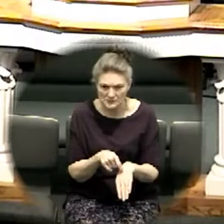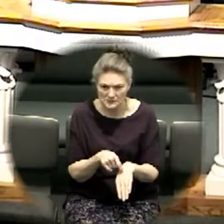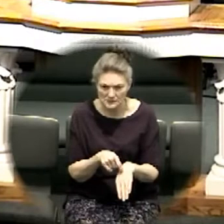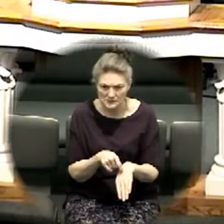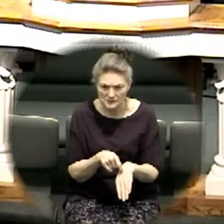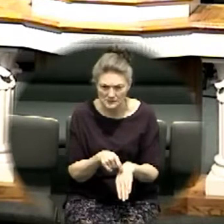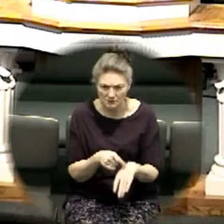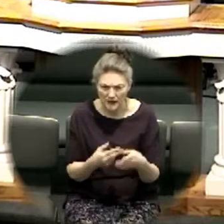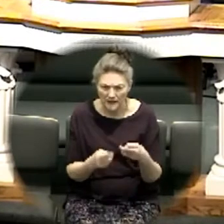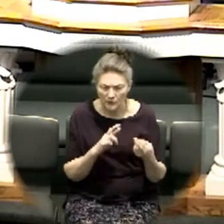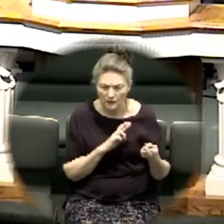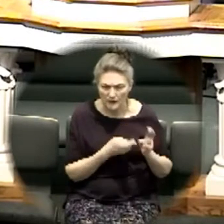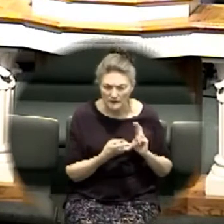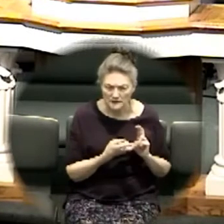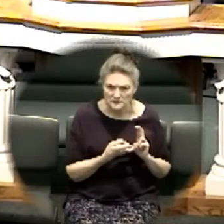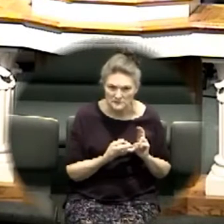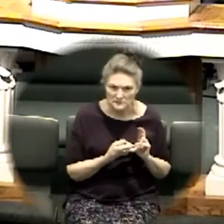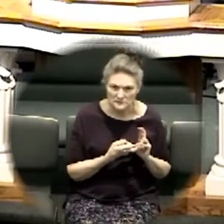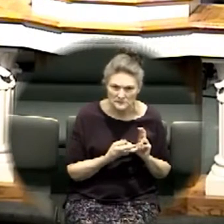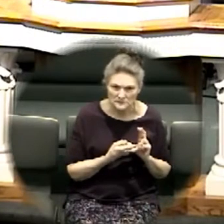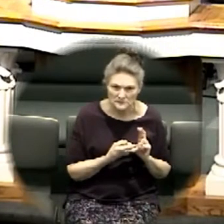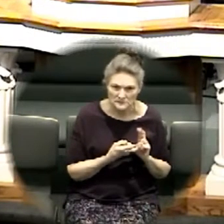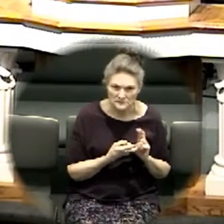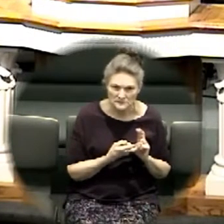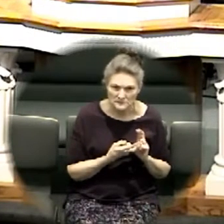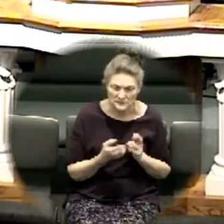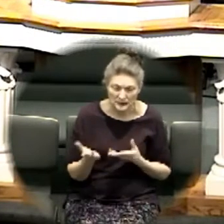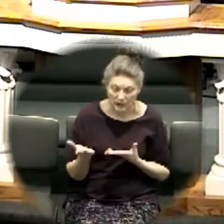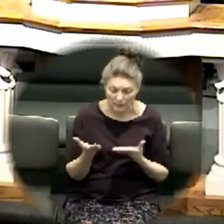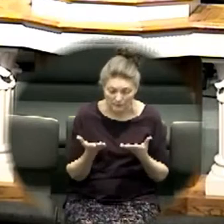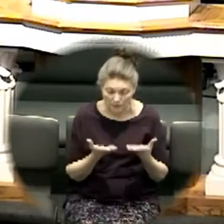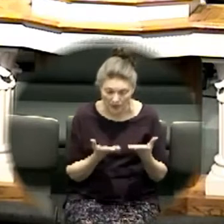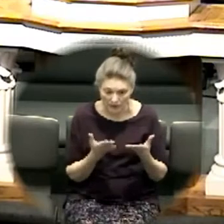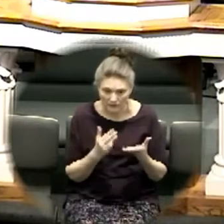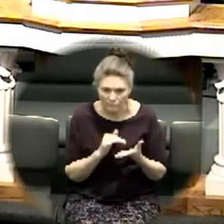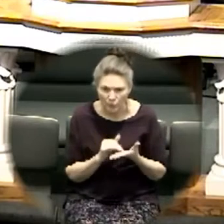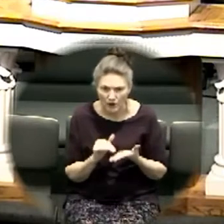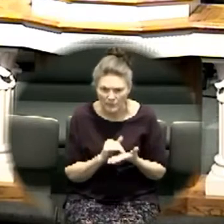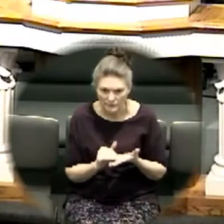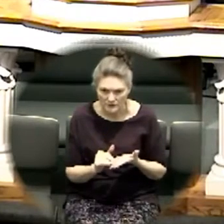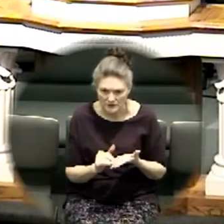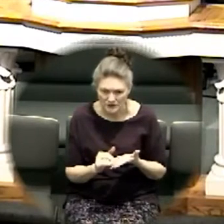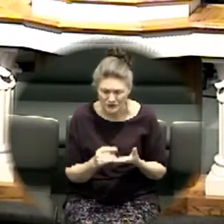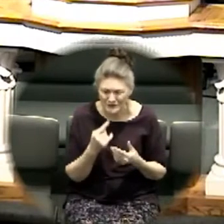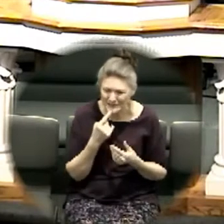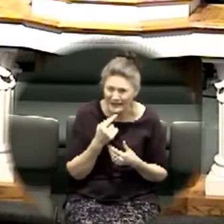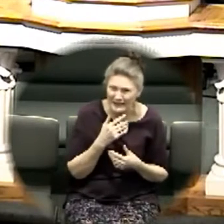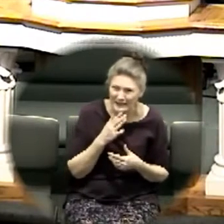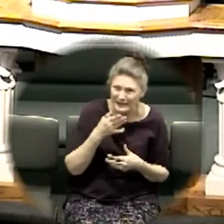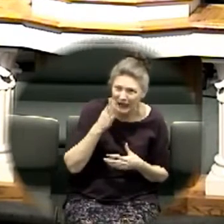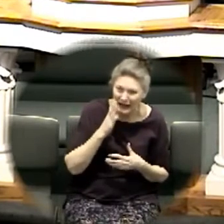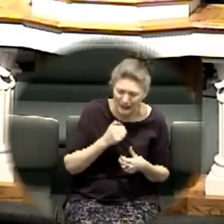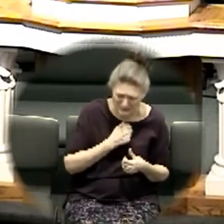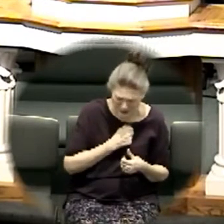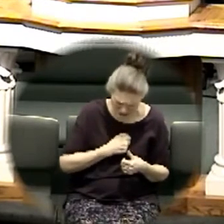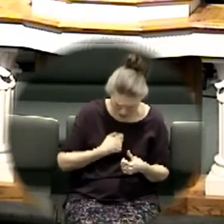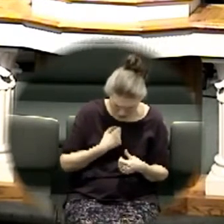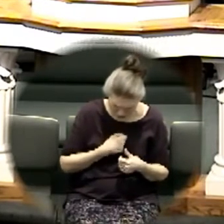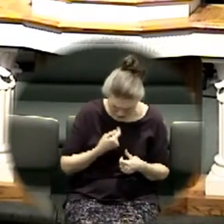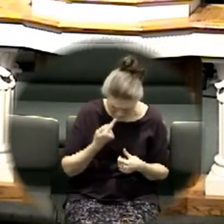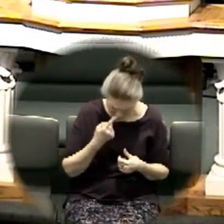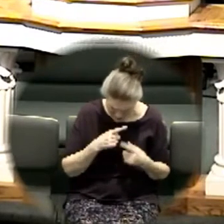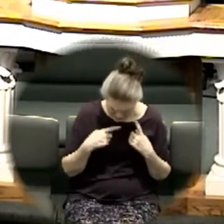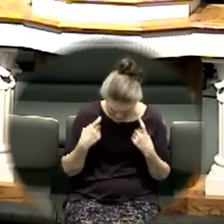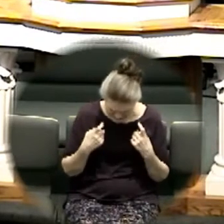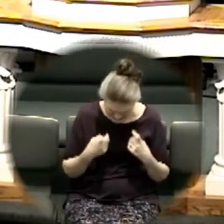maybe repenting that brings forgiveness when we tell him we're sorry the bible says he's faithful and just to